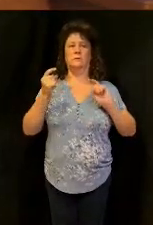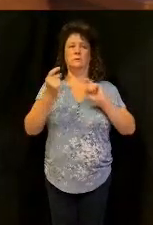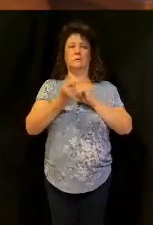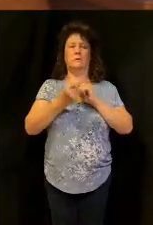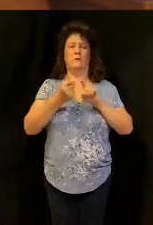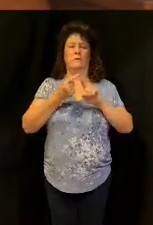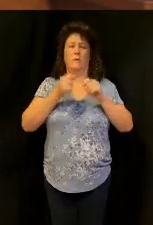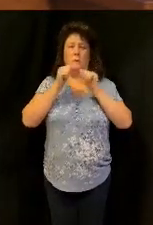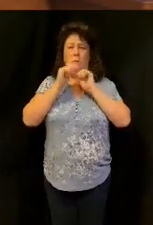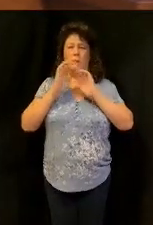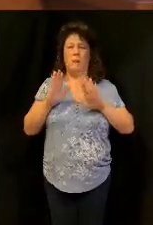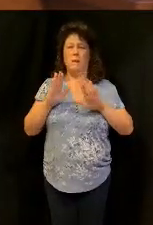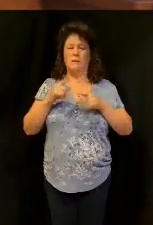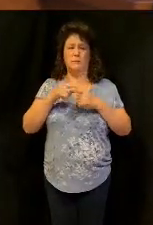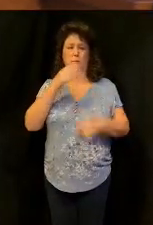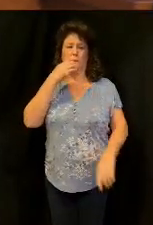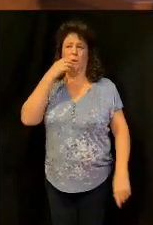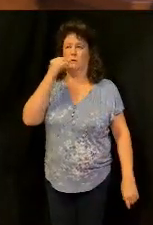blessing into a curse.